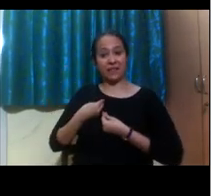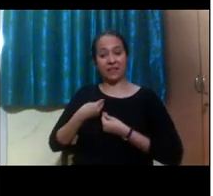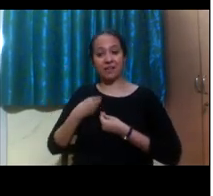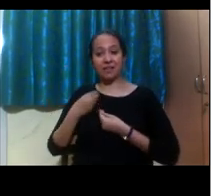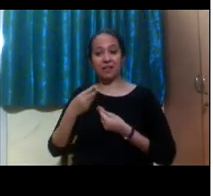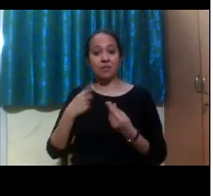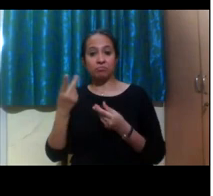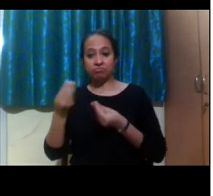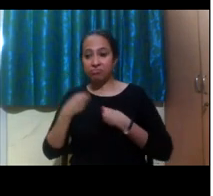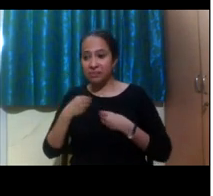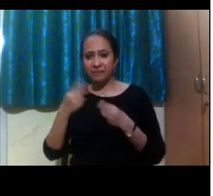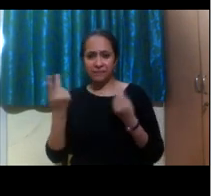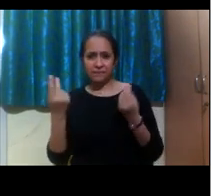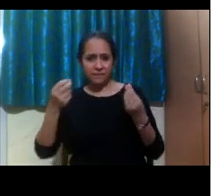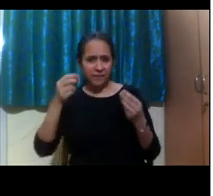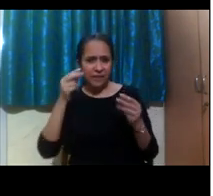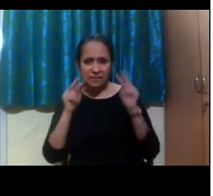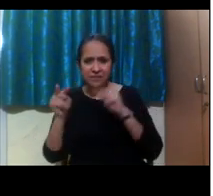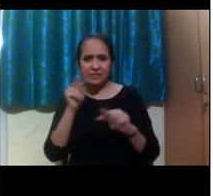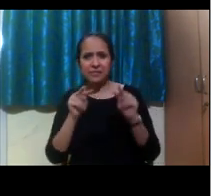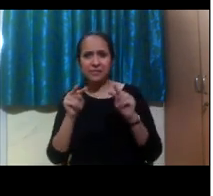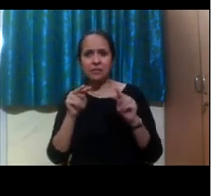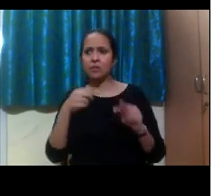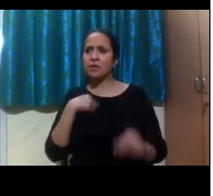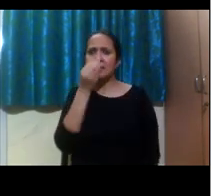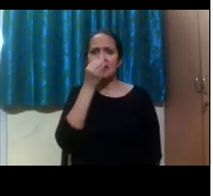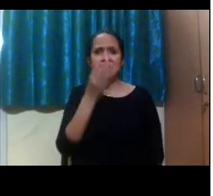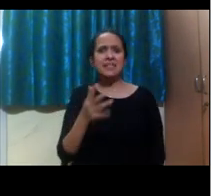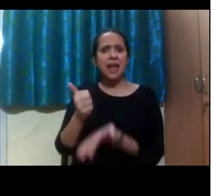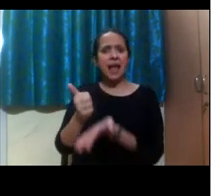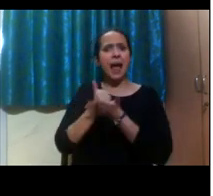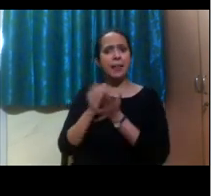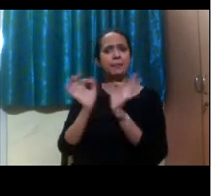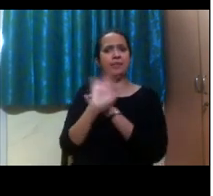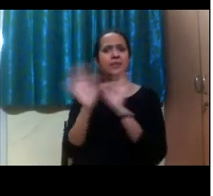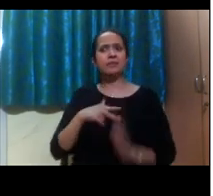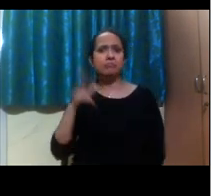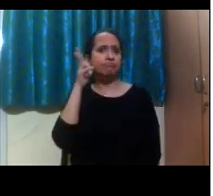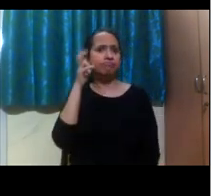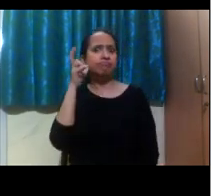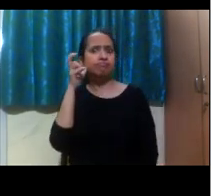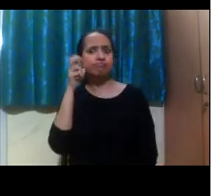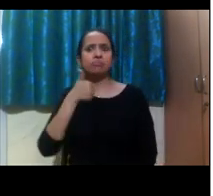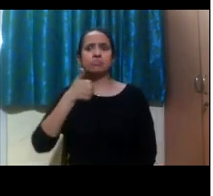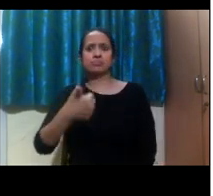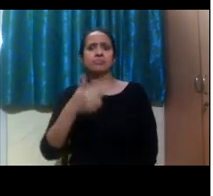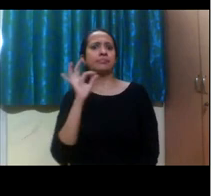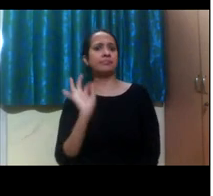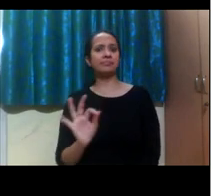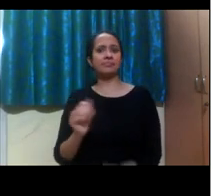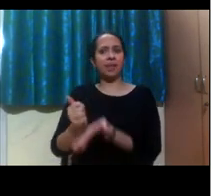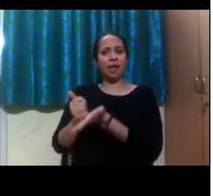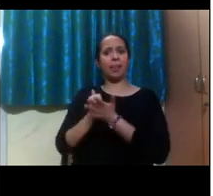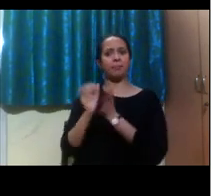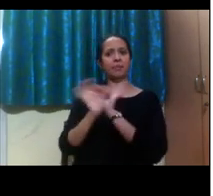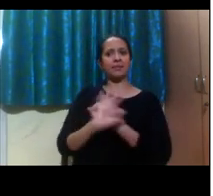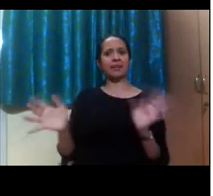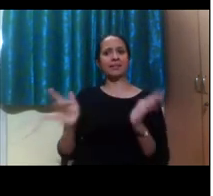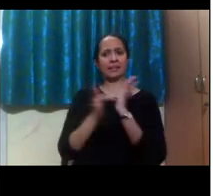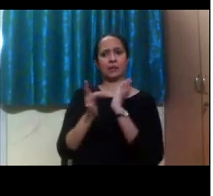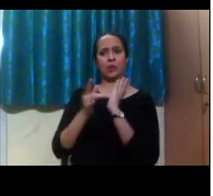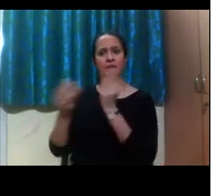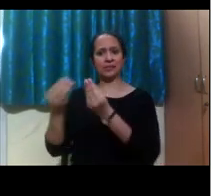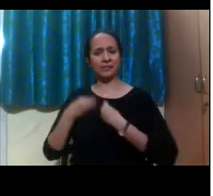system, which was super convenient, because I could hear the professor much clearer. But as I